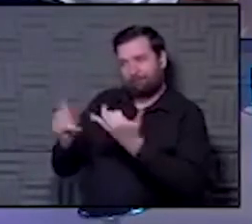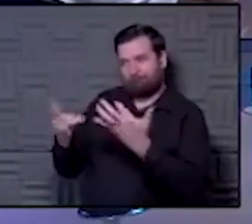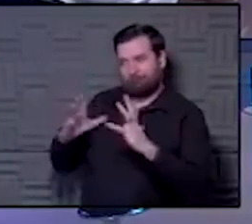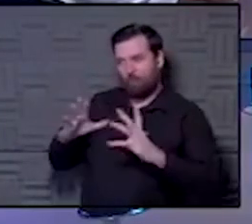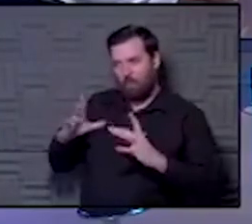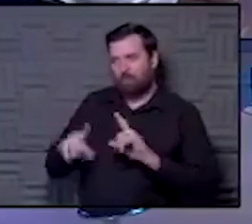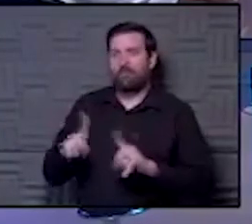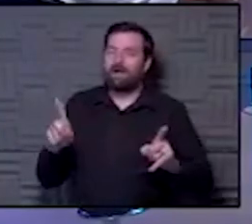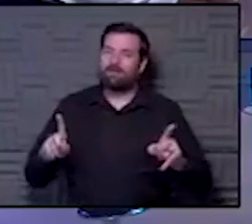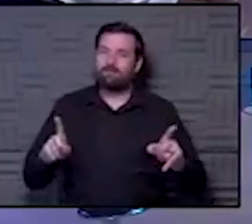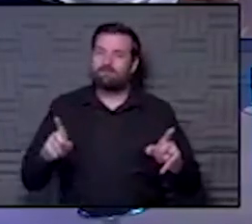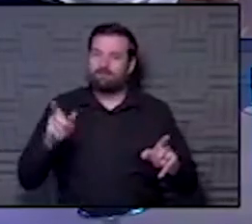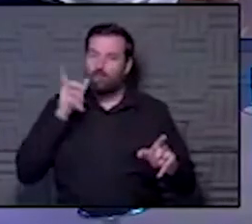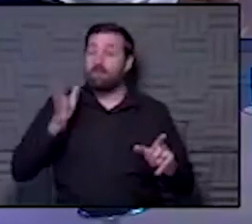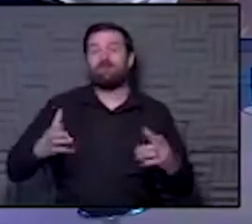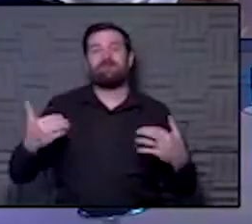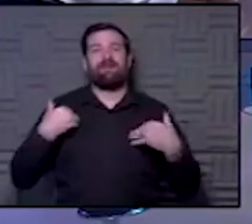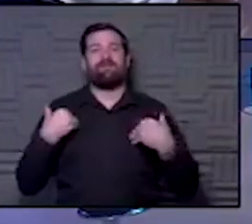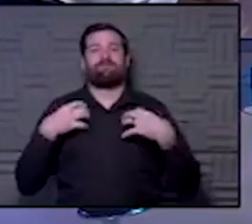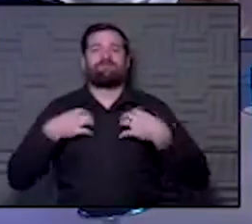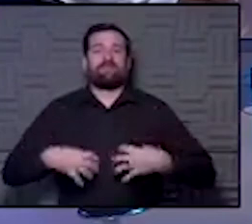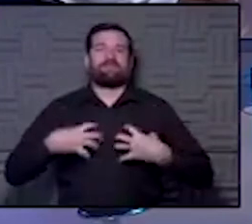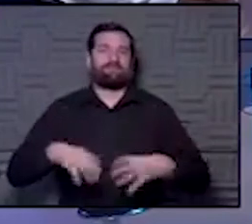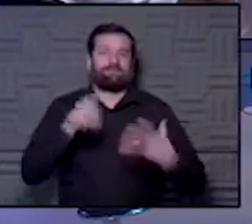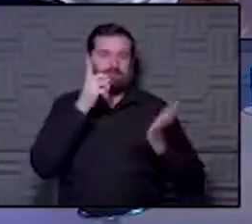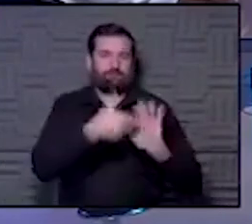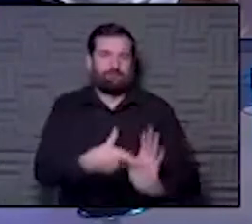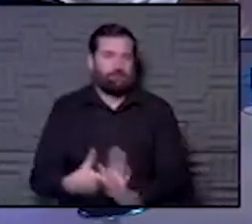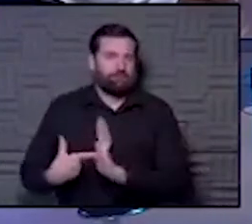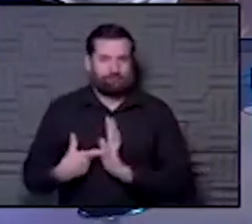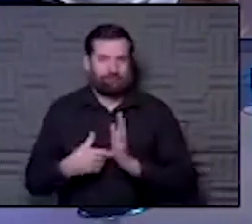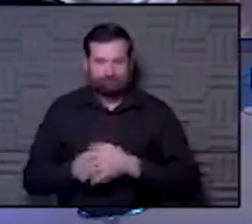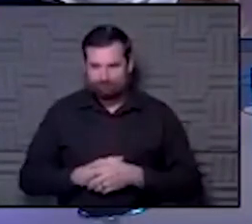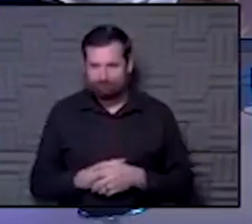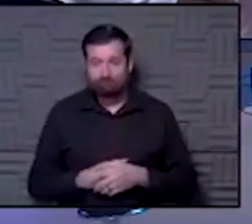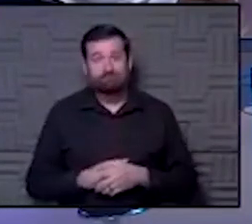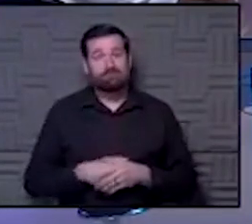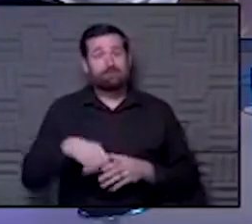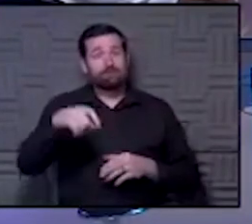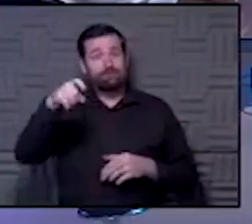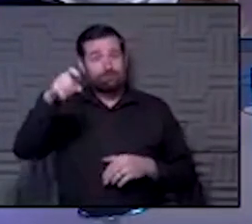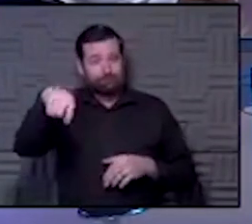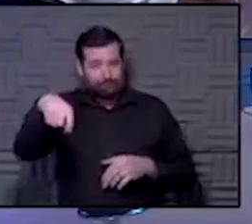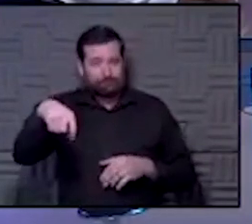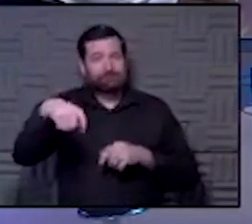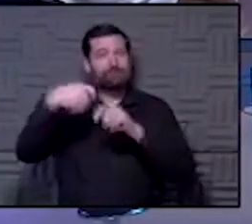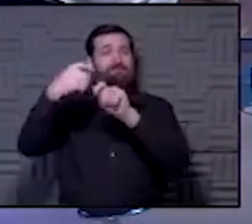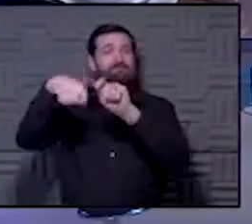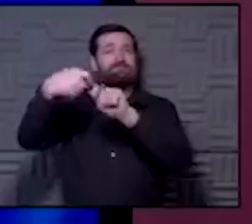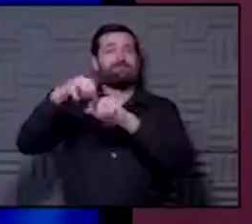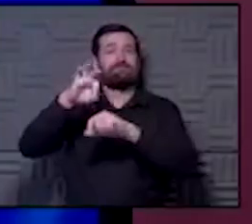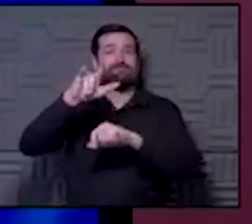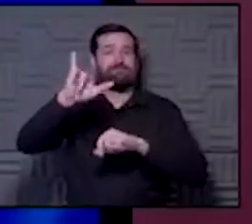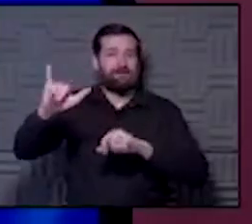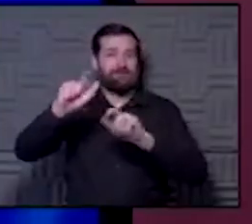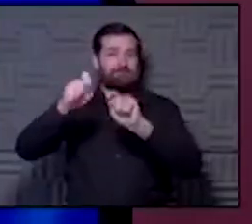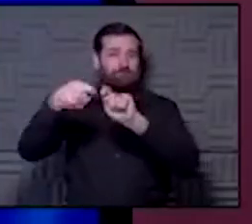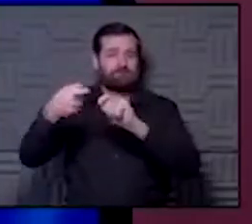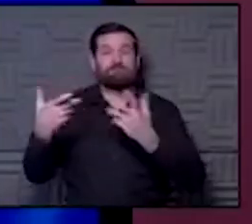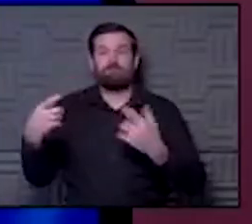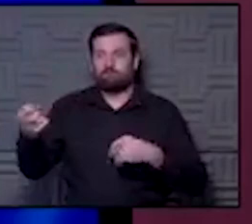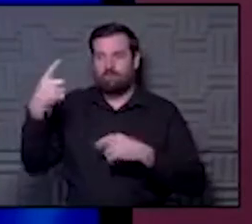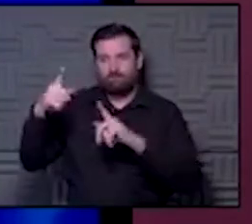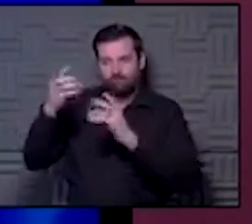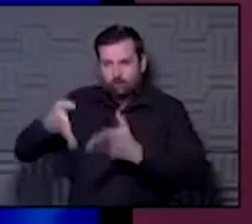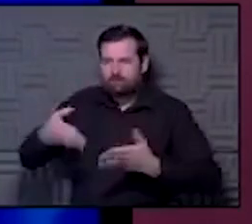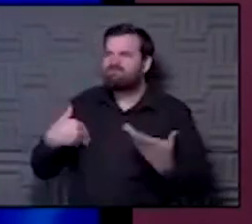I'm going to rock it today. I've got an outdoor vest to show, know, Mr. Outdoor Guy. I should have worn my fly fishing vest. One of our great team members here said,